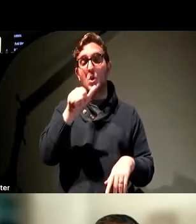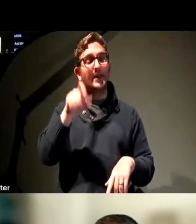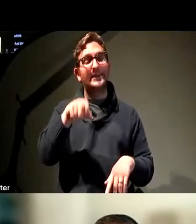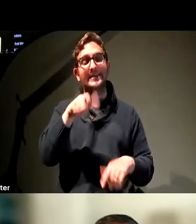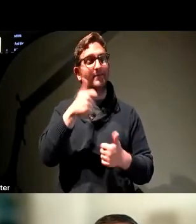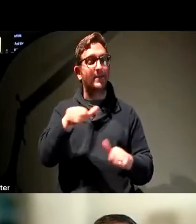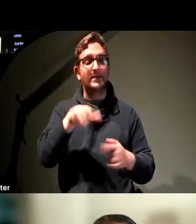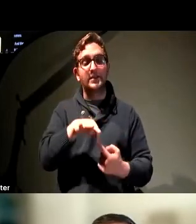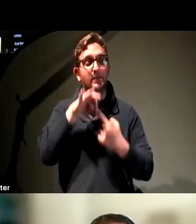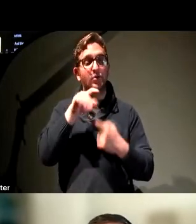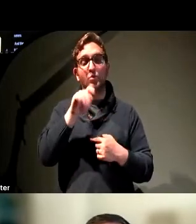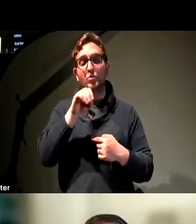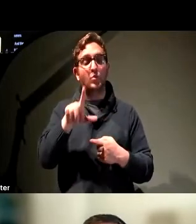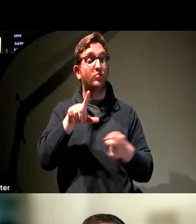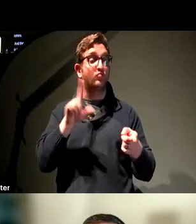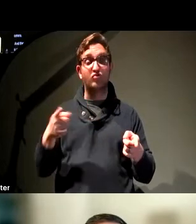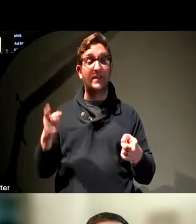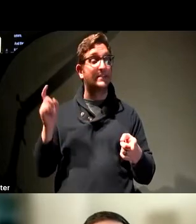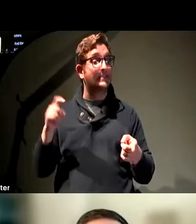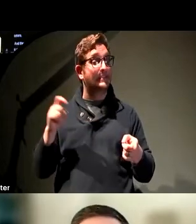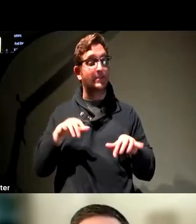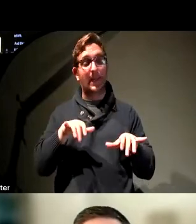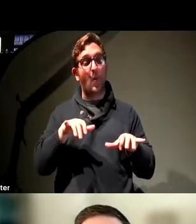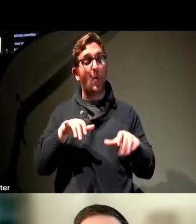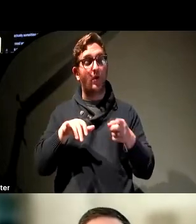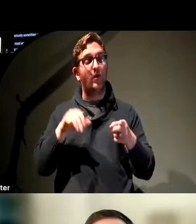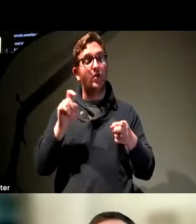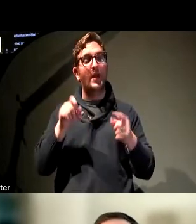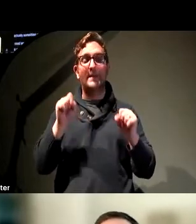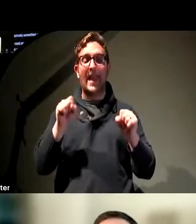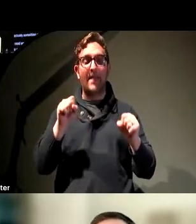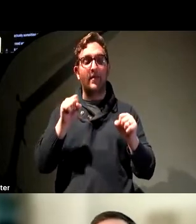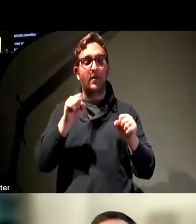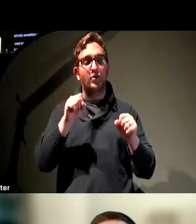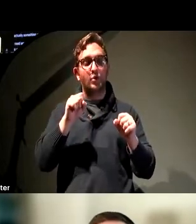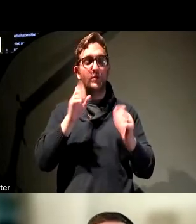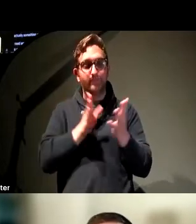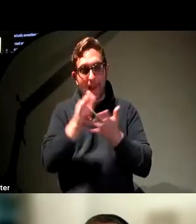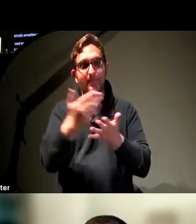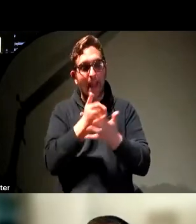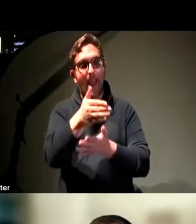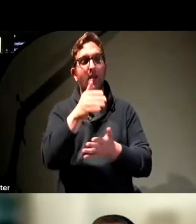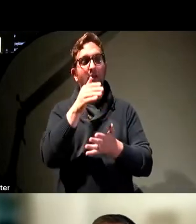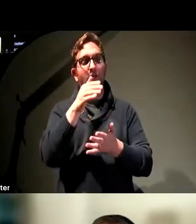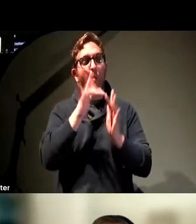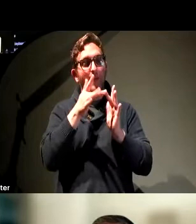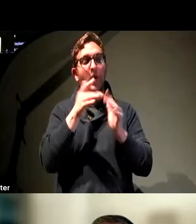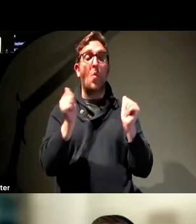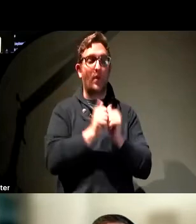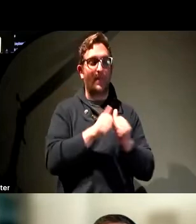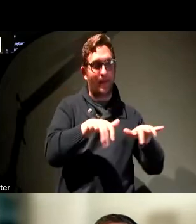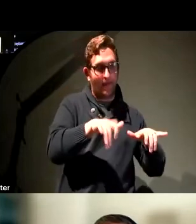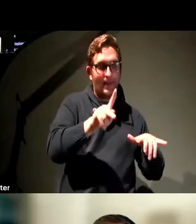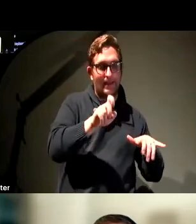You just need a keyboard and you need to be able to navigate using the keyboard. It's helpful actually in accessibility testing to be able to